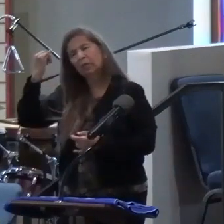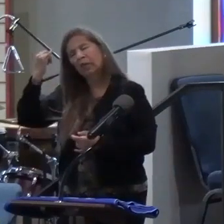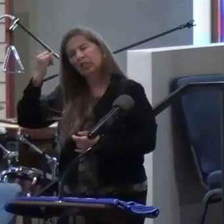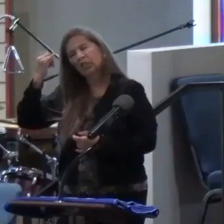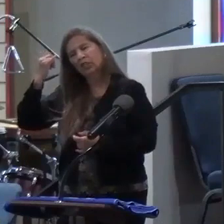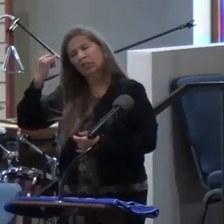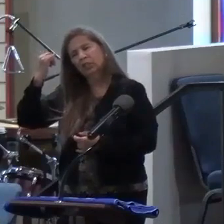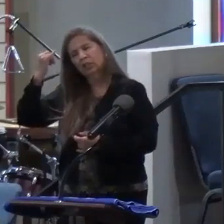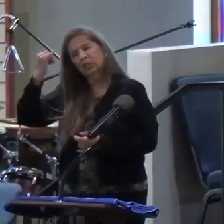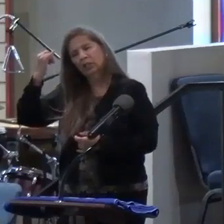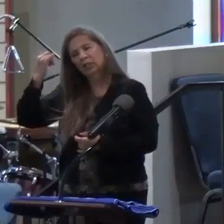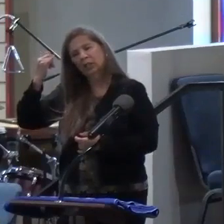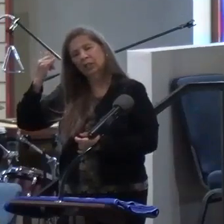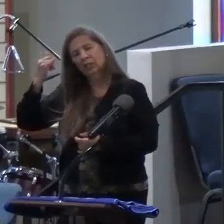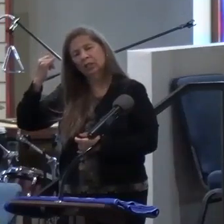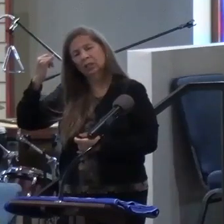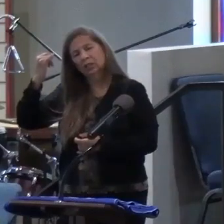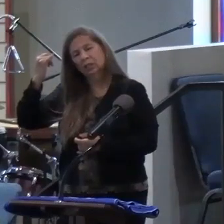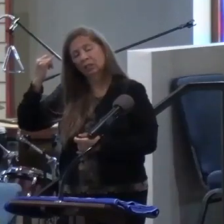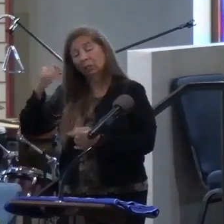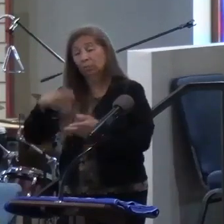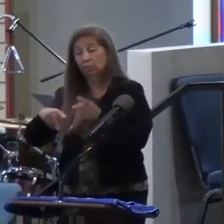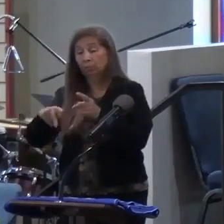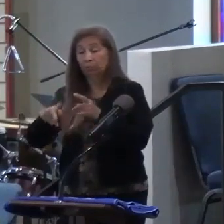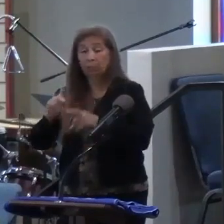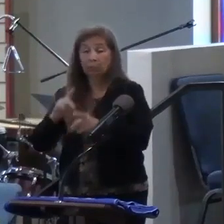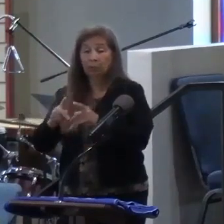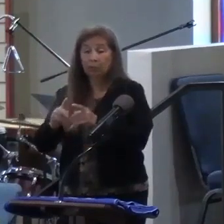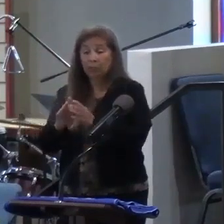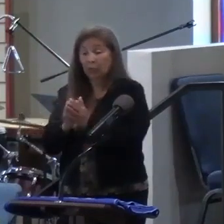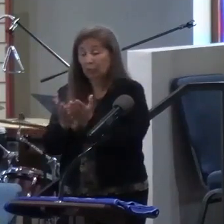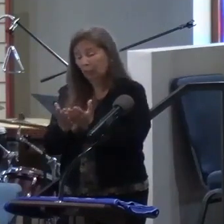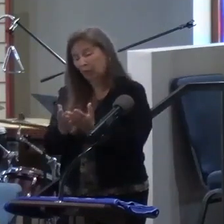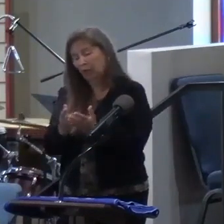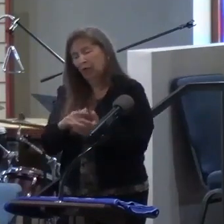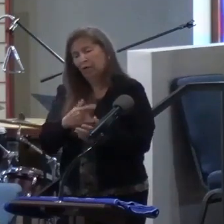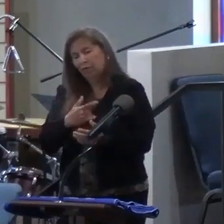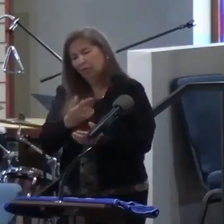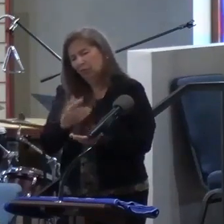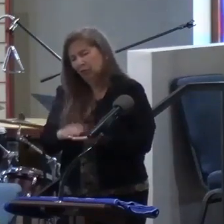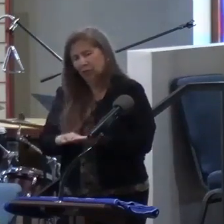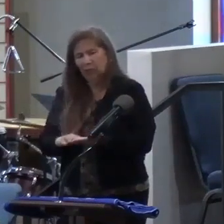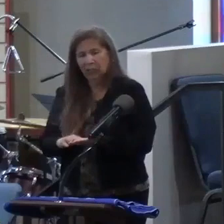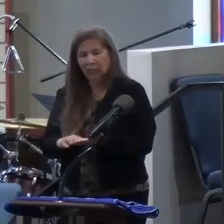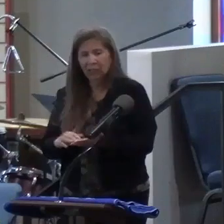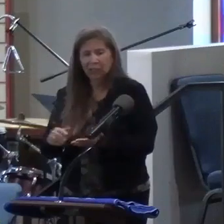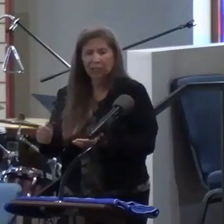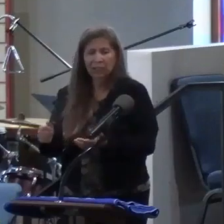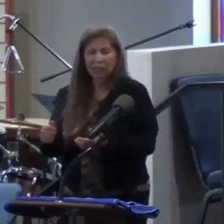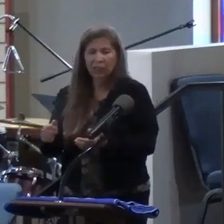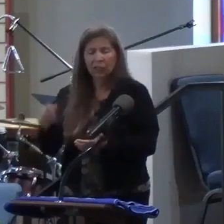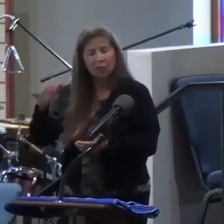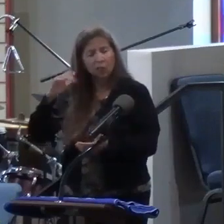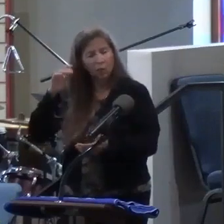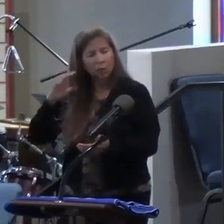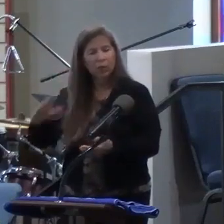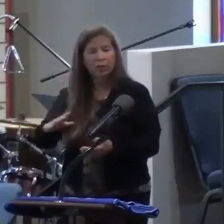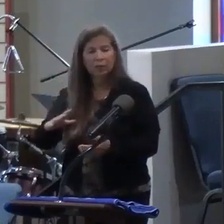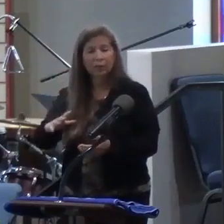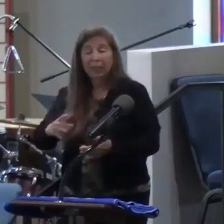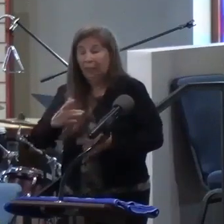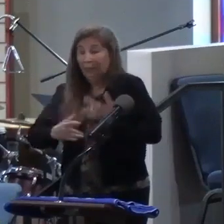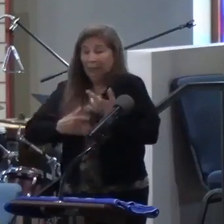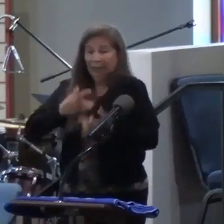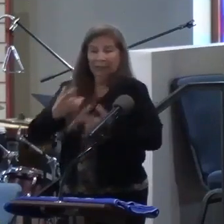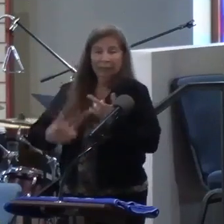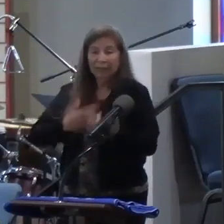I truly, sometimes there's people in the Bible, and you just feel so bad for them. Because all the apostles are there, the women are there, they're all there, and they're all excited, and